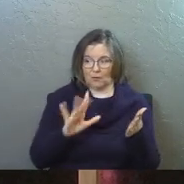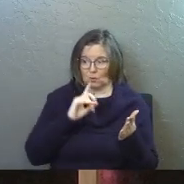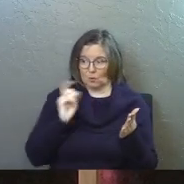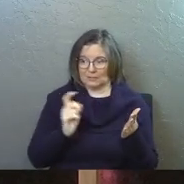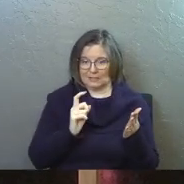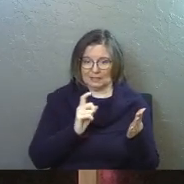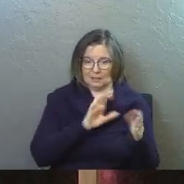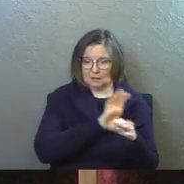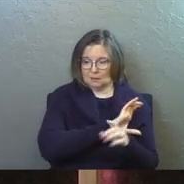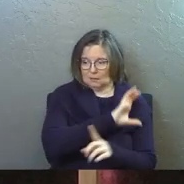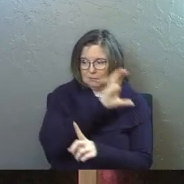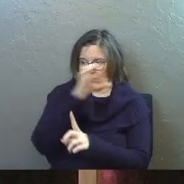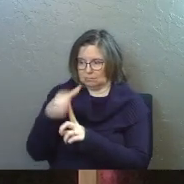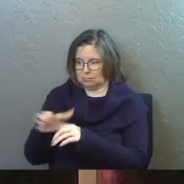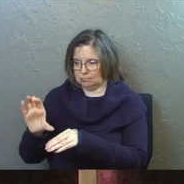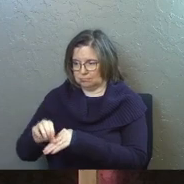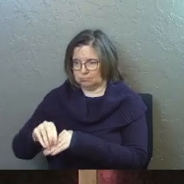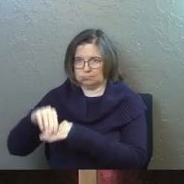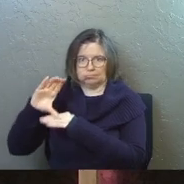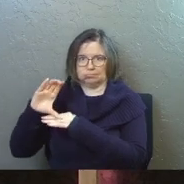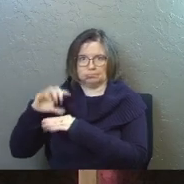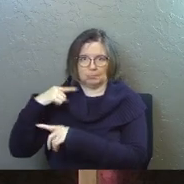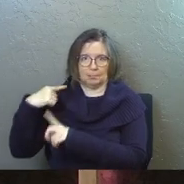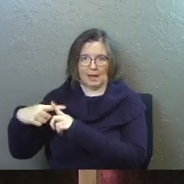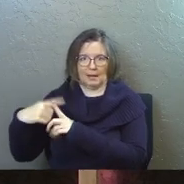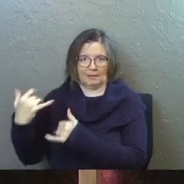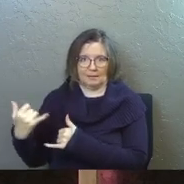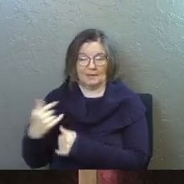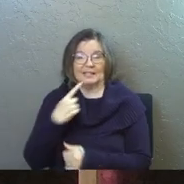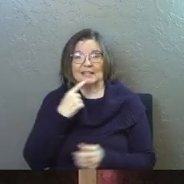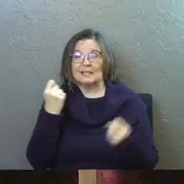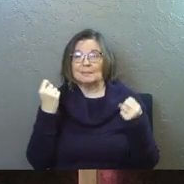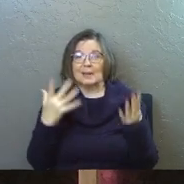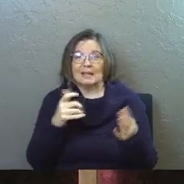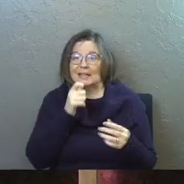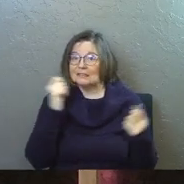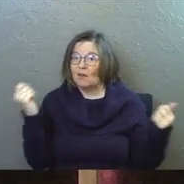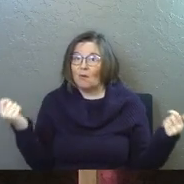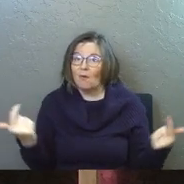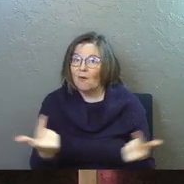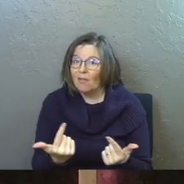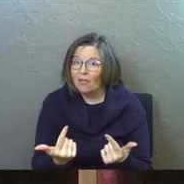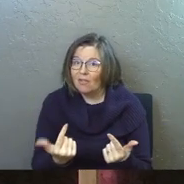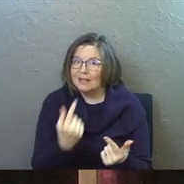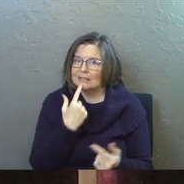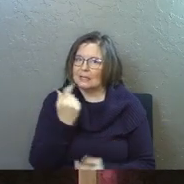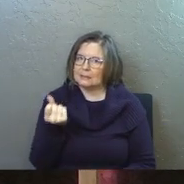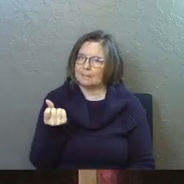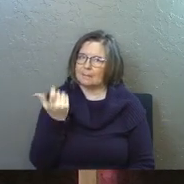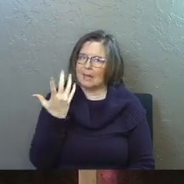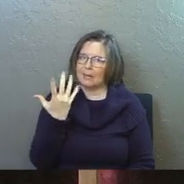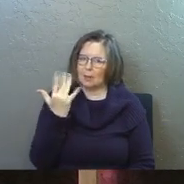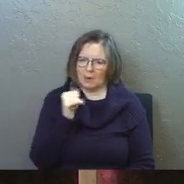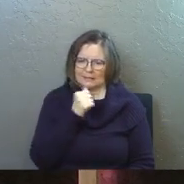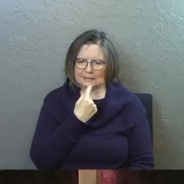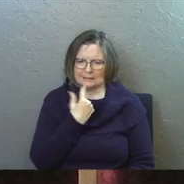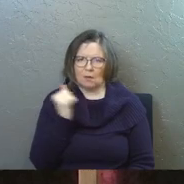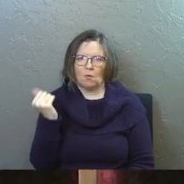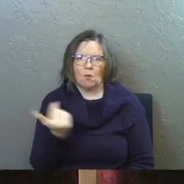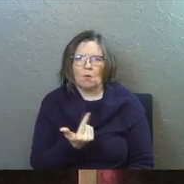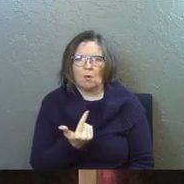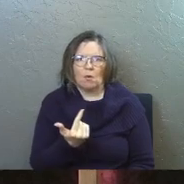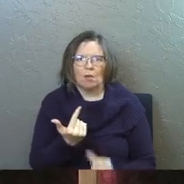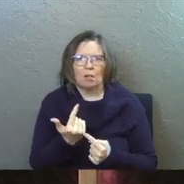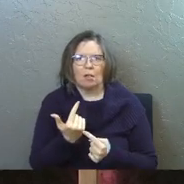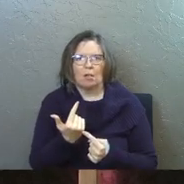life if you are in Christ. And it says the many, it doesn't say all. Why doesn't it say all?